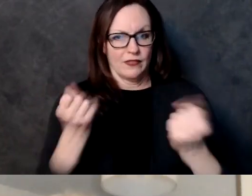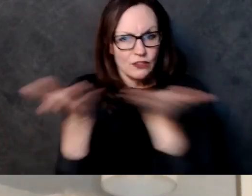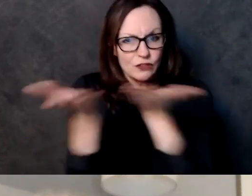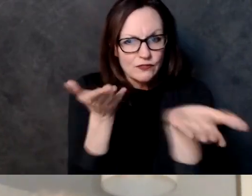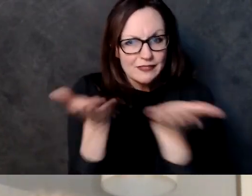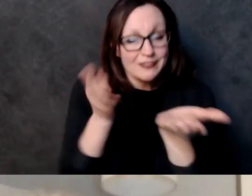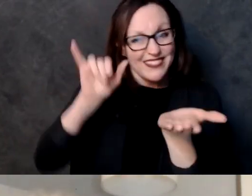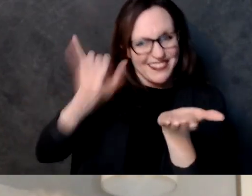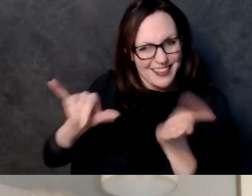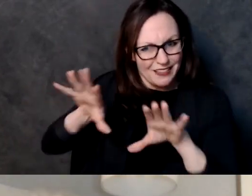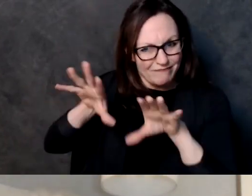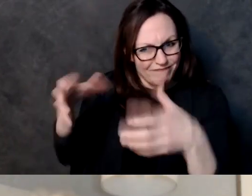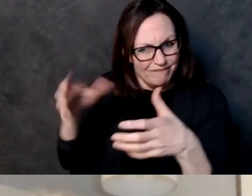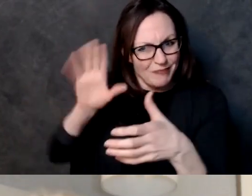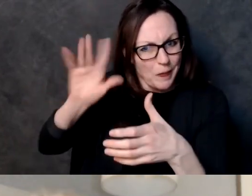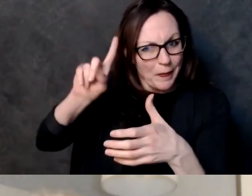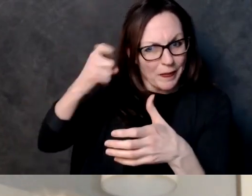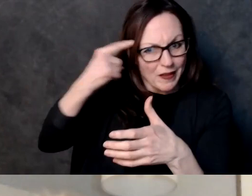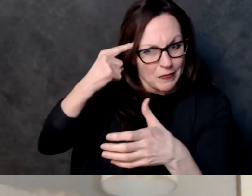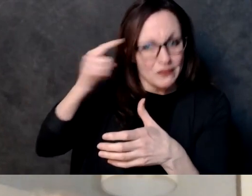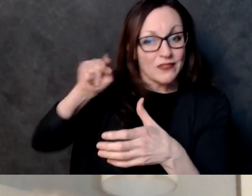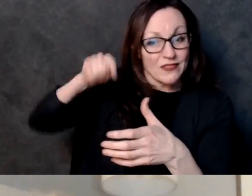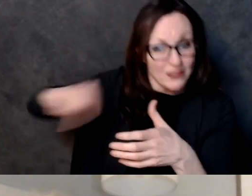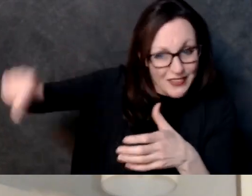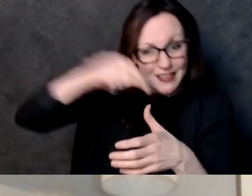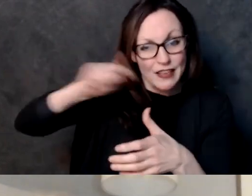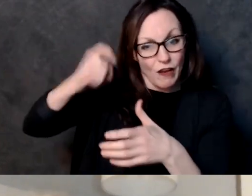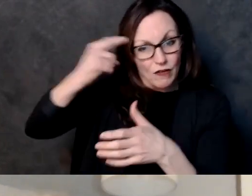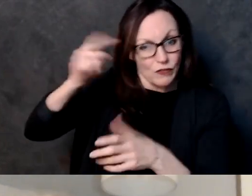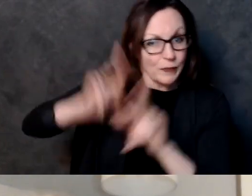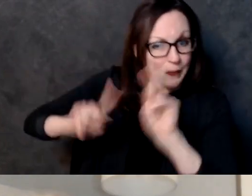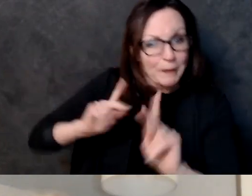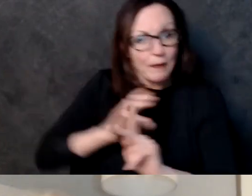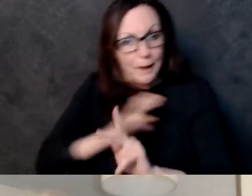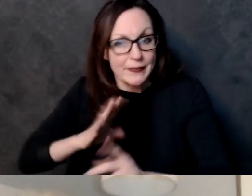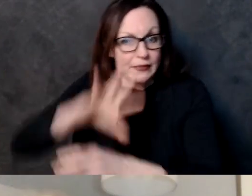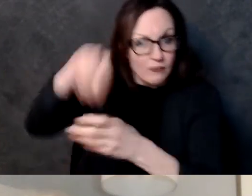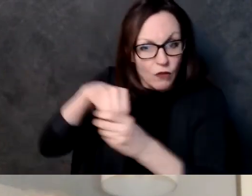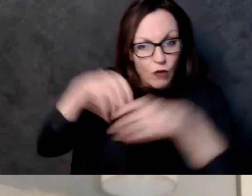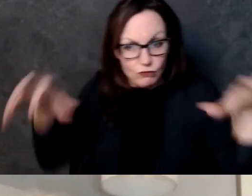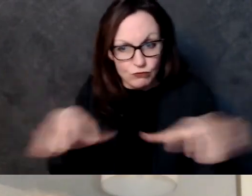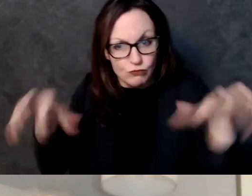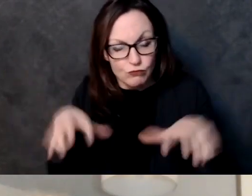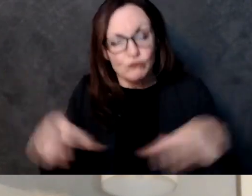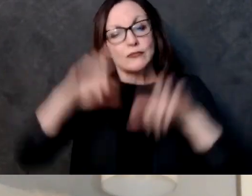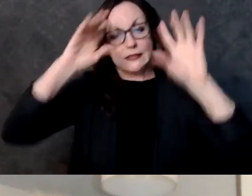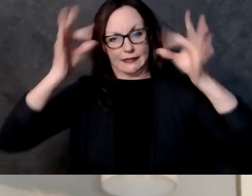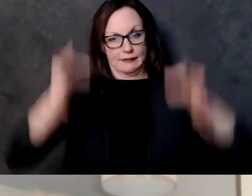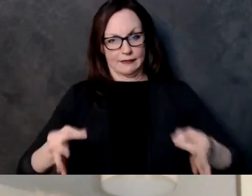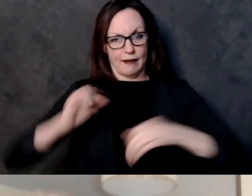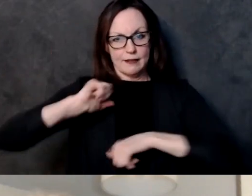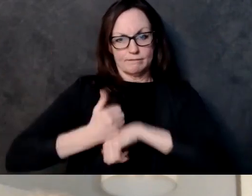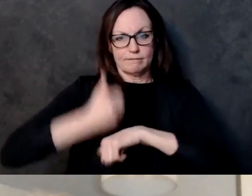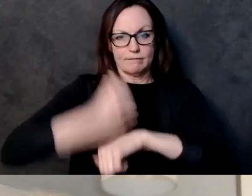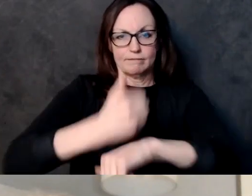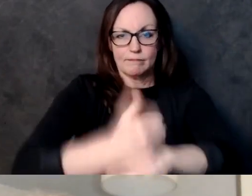than the previous administration that's understatement of the year um the other big piece about that is wisconsin